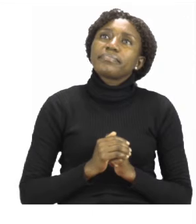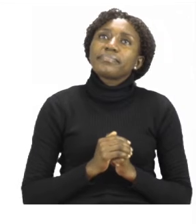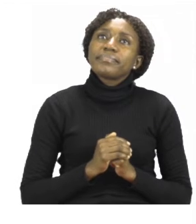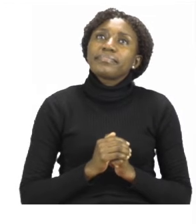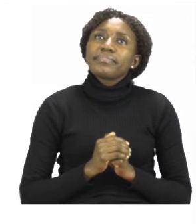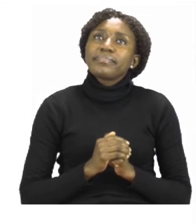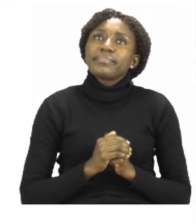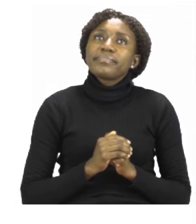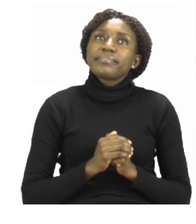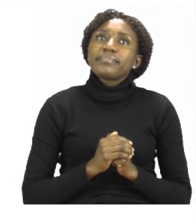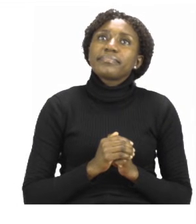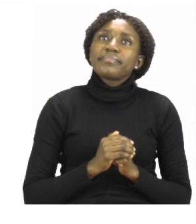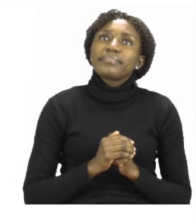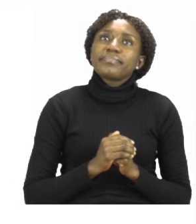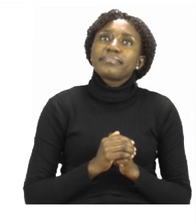railway.